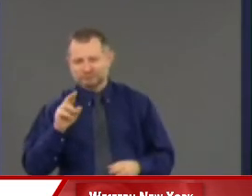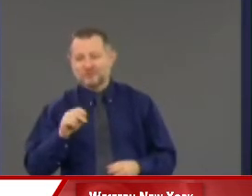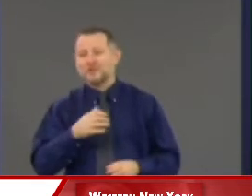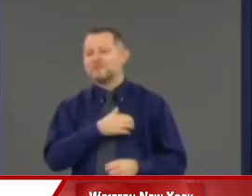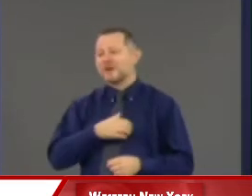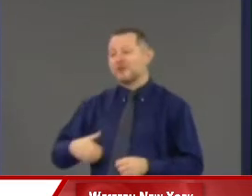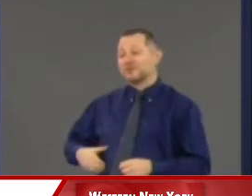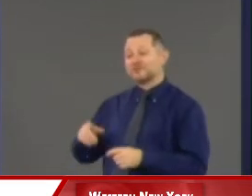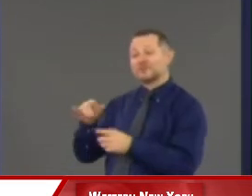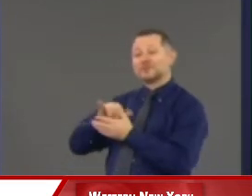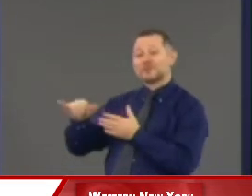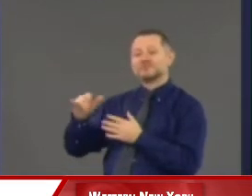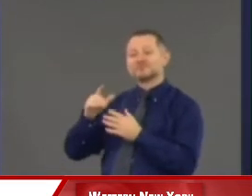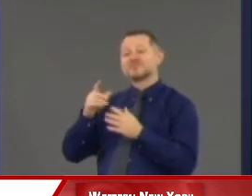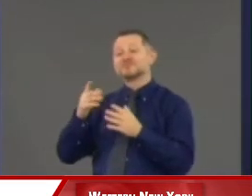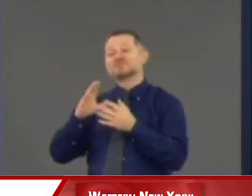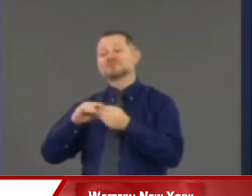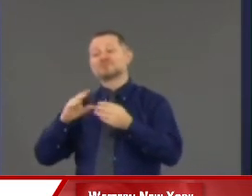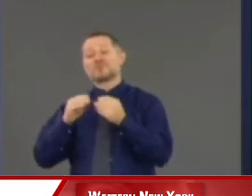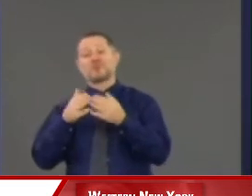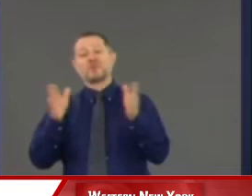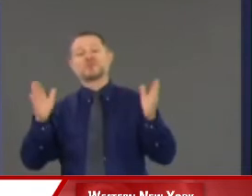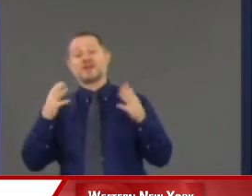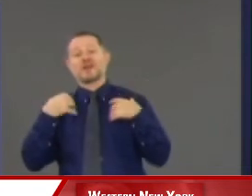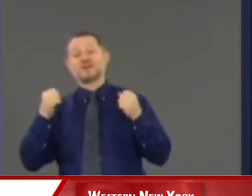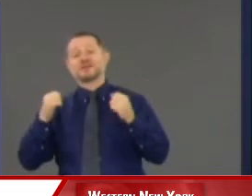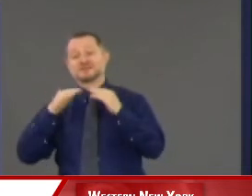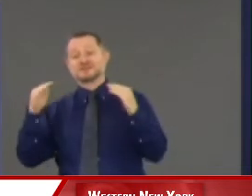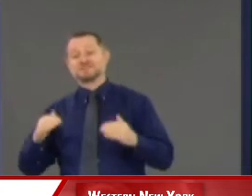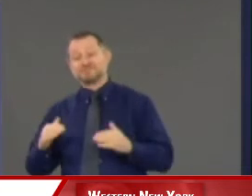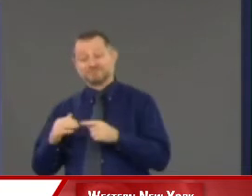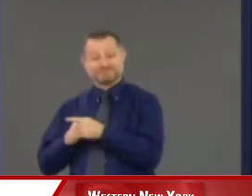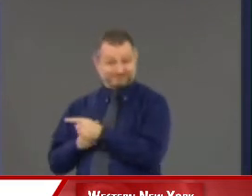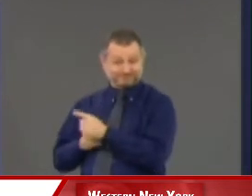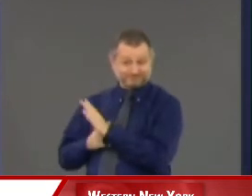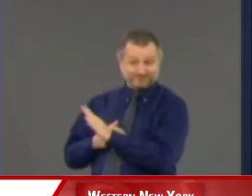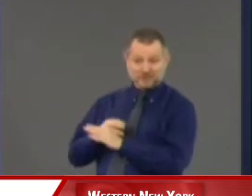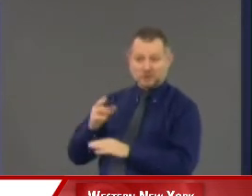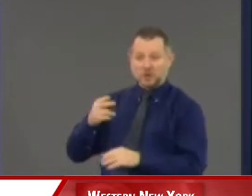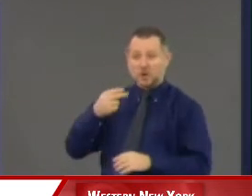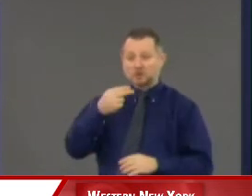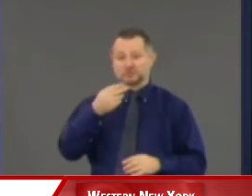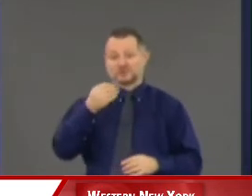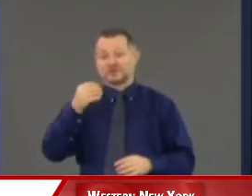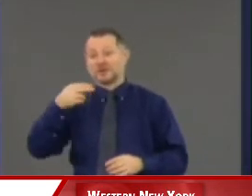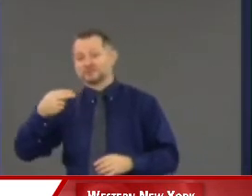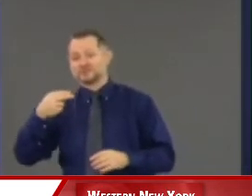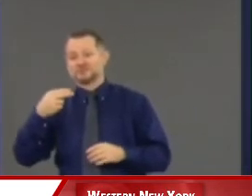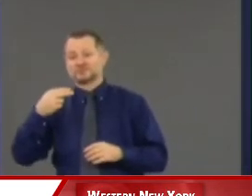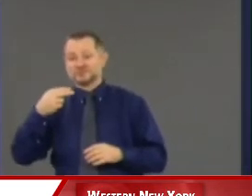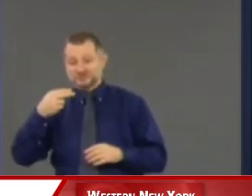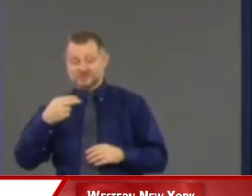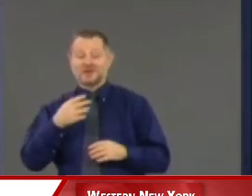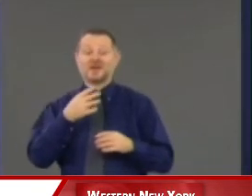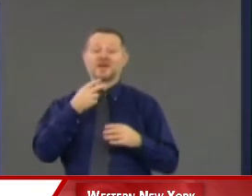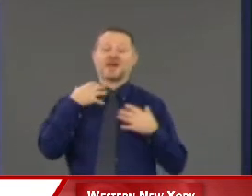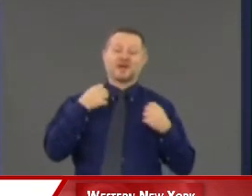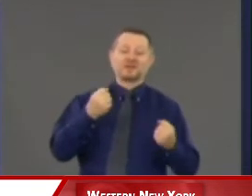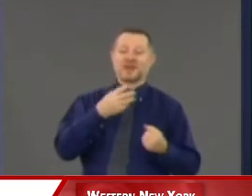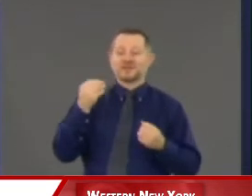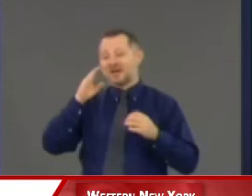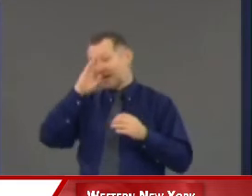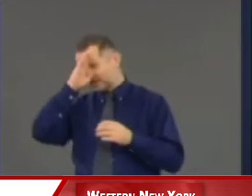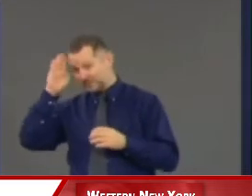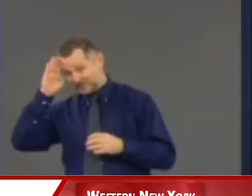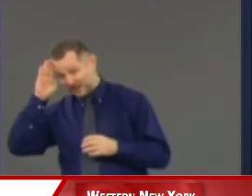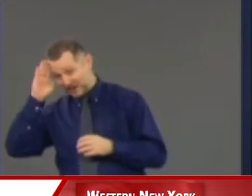because there is a system called H&H, health and hospitals, which are 11 hospitals in